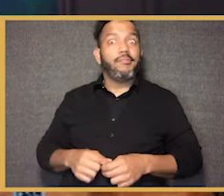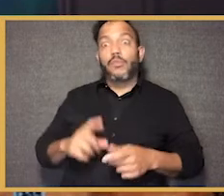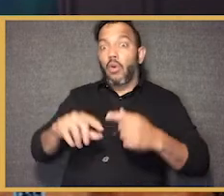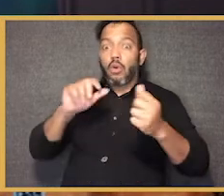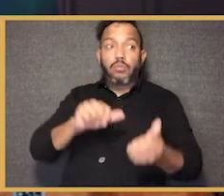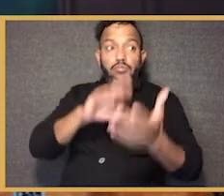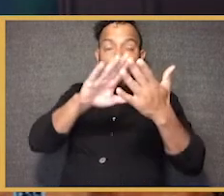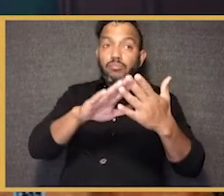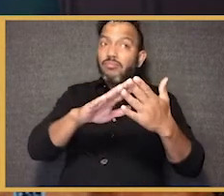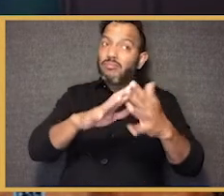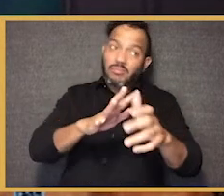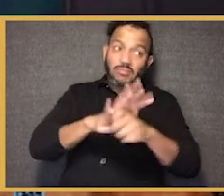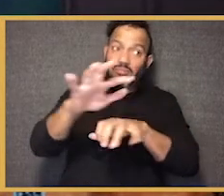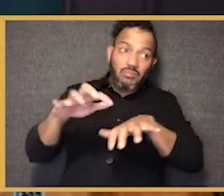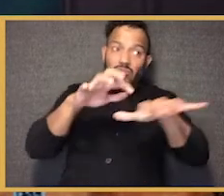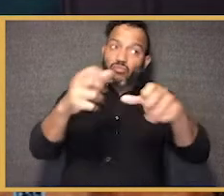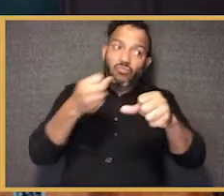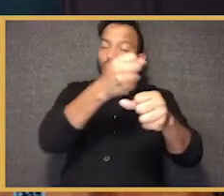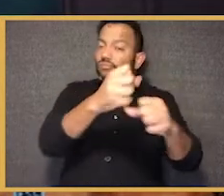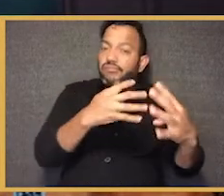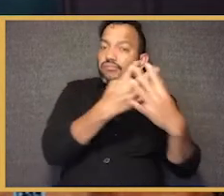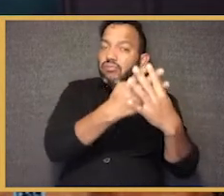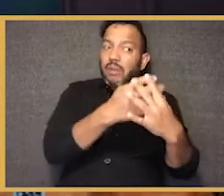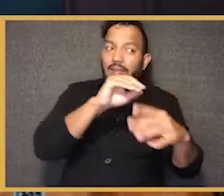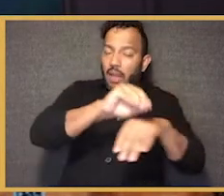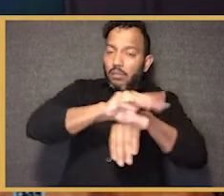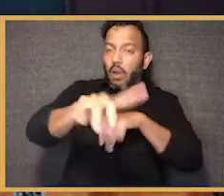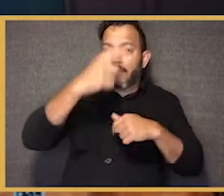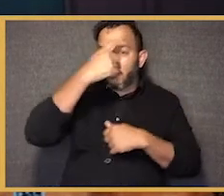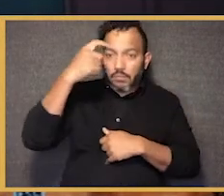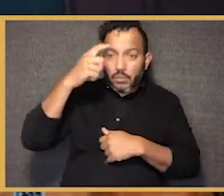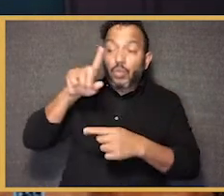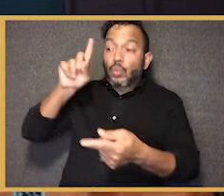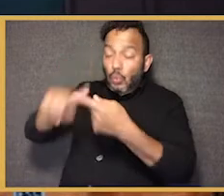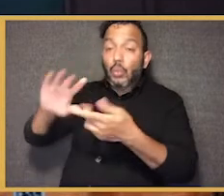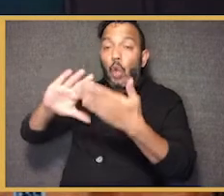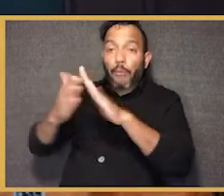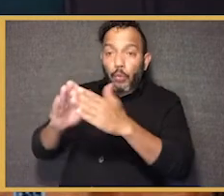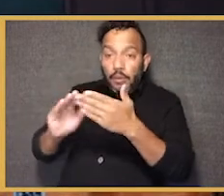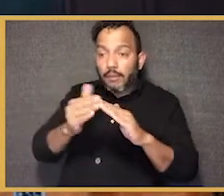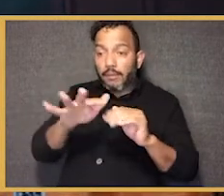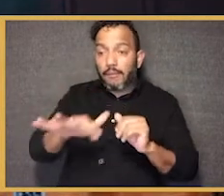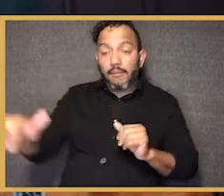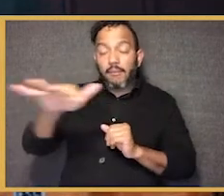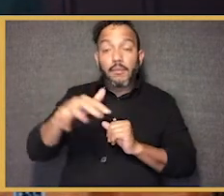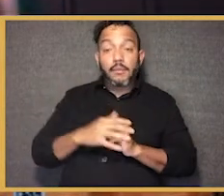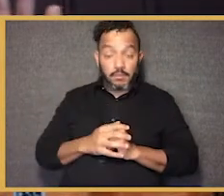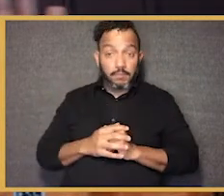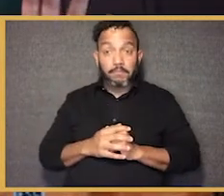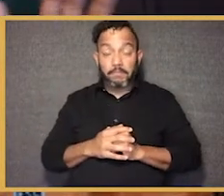address policies of mass incarceration and the trauma they have inflicted on communities, right? So